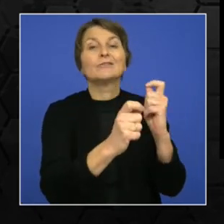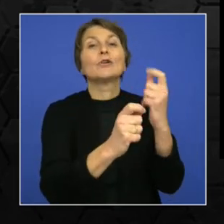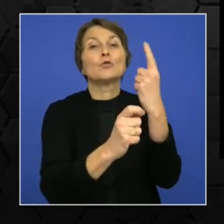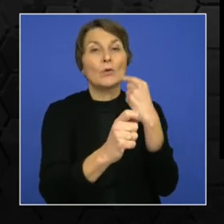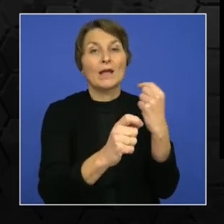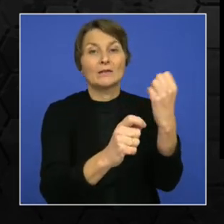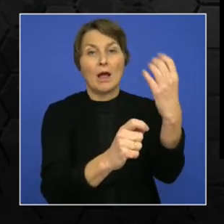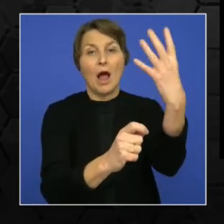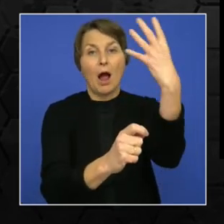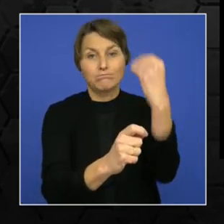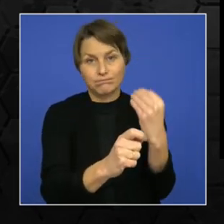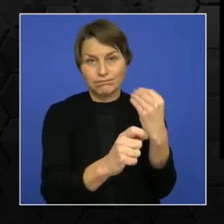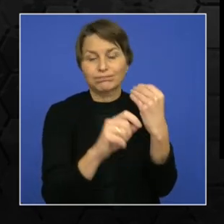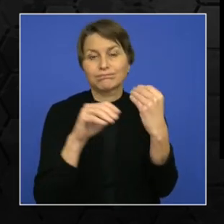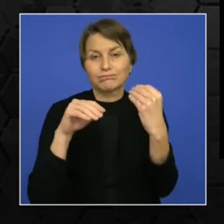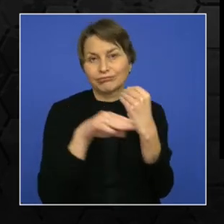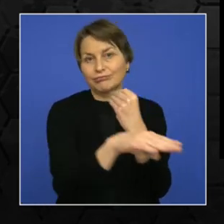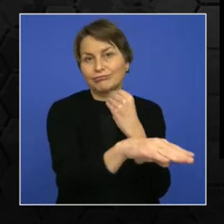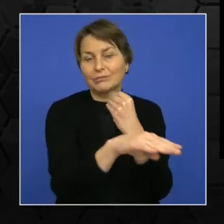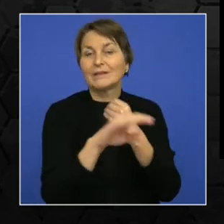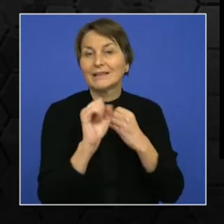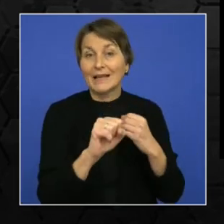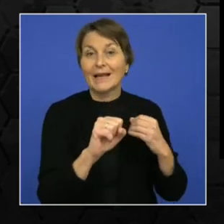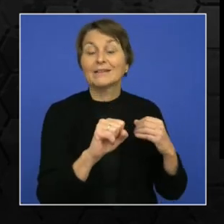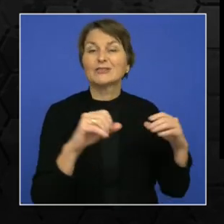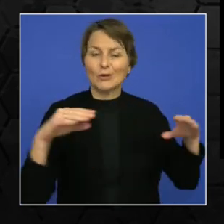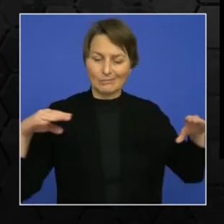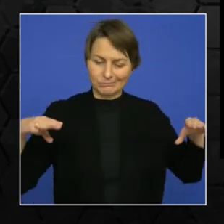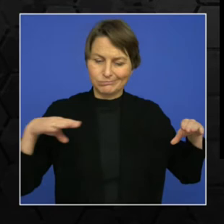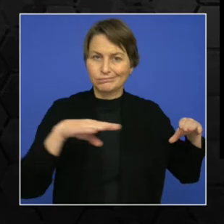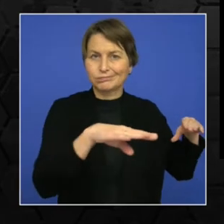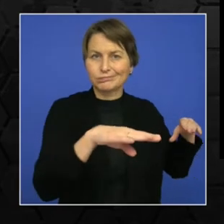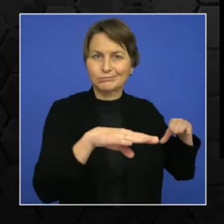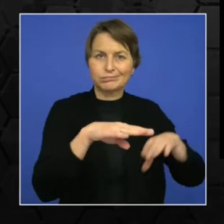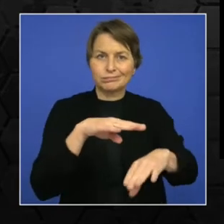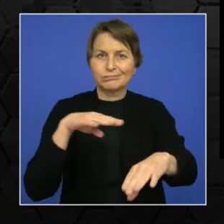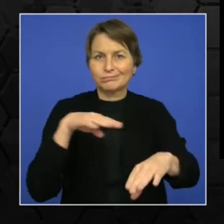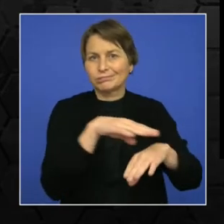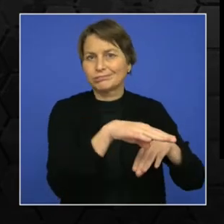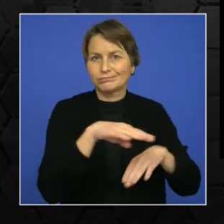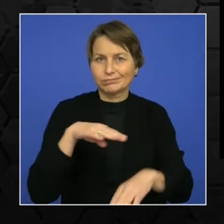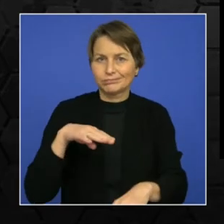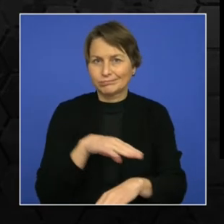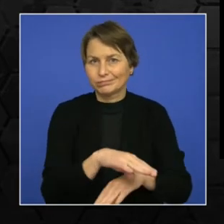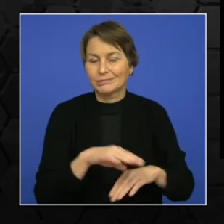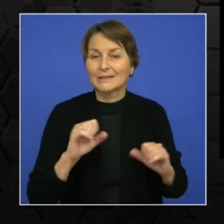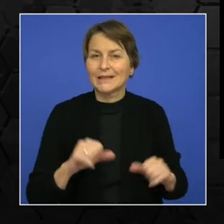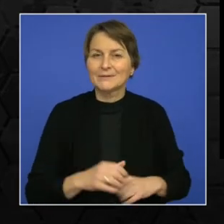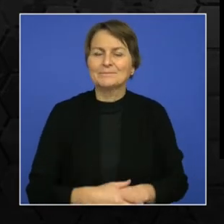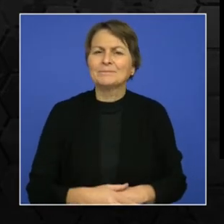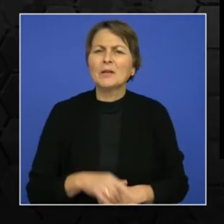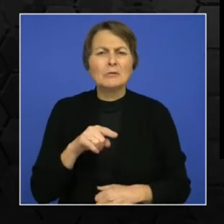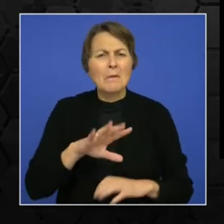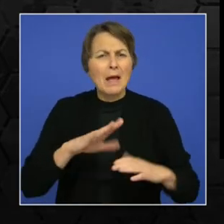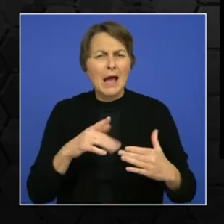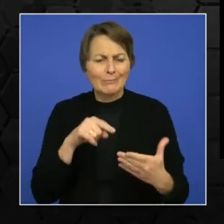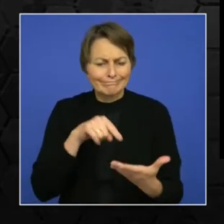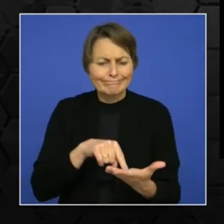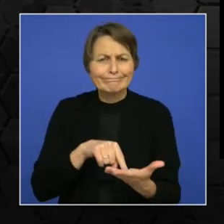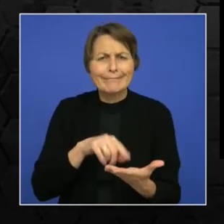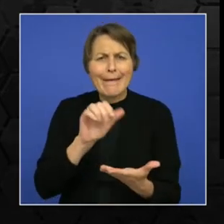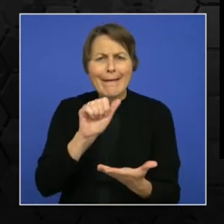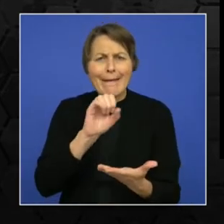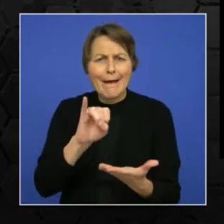phases and bus gating for the bus rapid transit vehicles only. Also, how can we use AI in these instances? It's very important to know